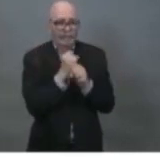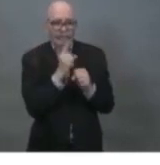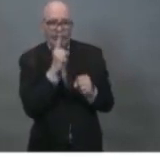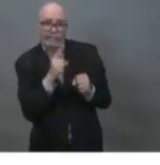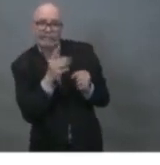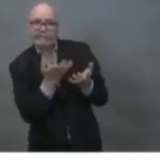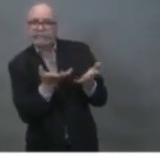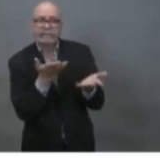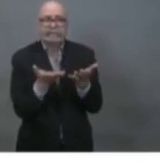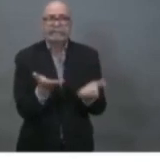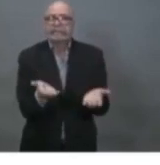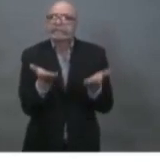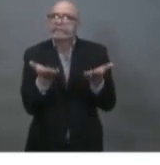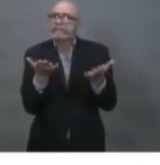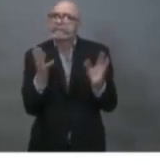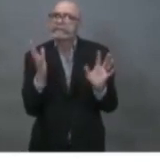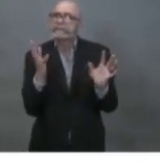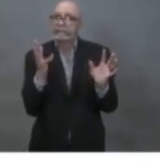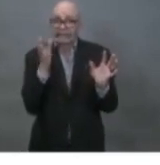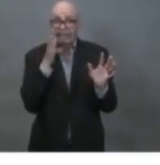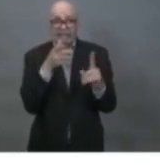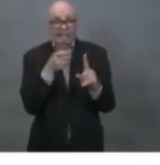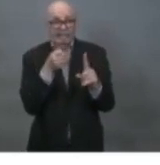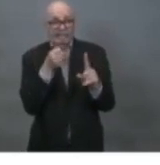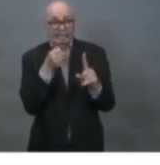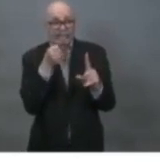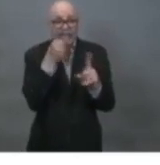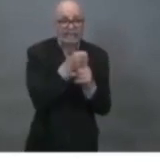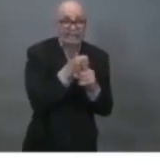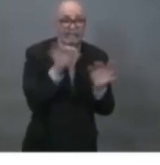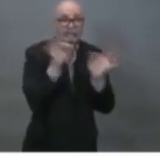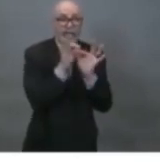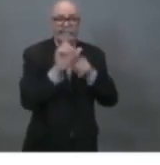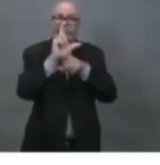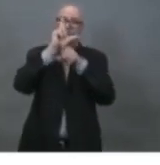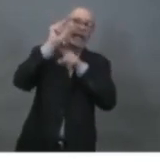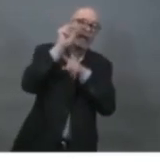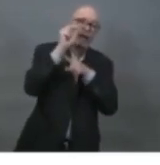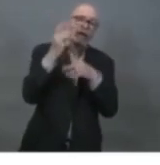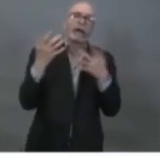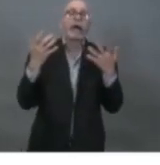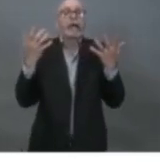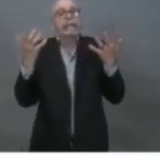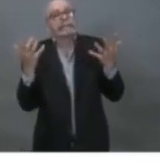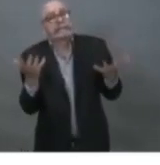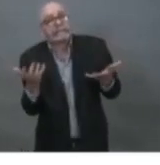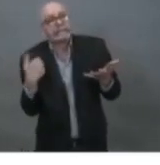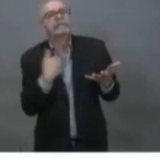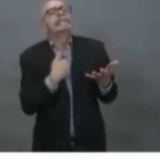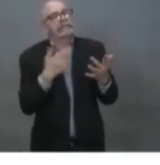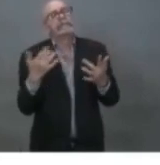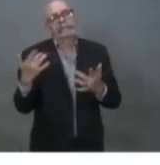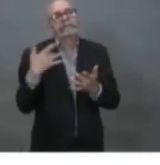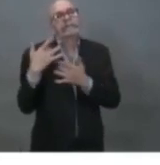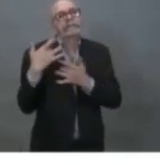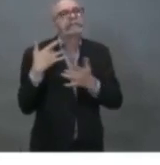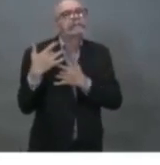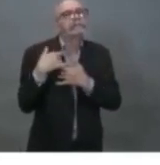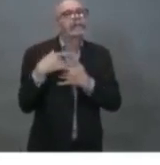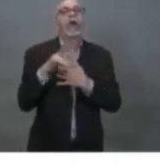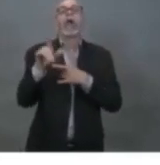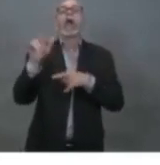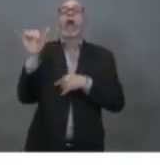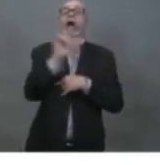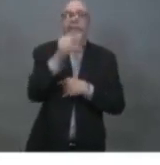which will impact that price. So, we're very concerned, you know, what that would mean to the economic future of Atlantic Canada.